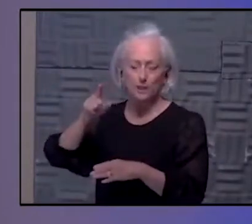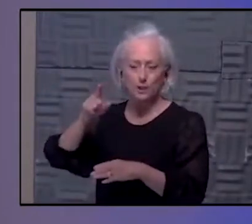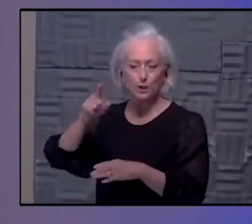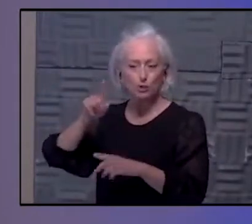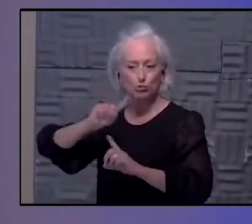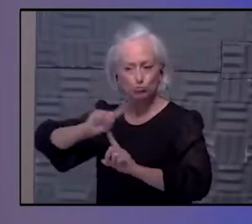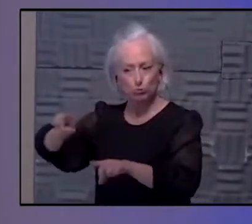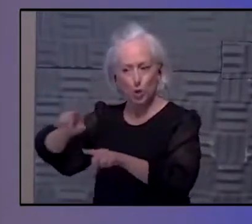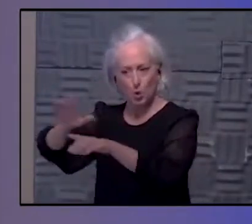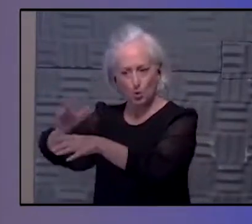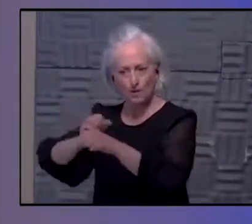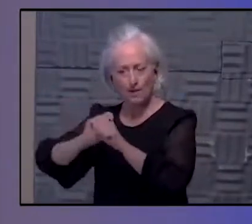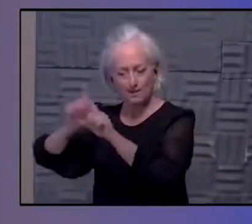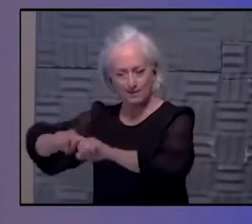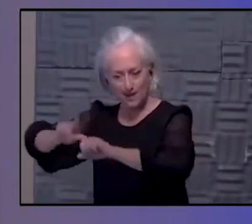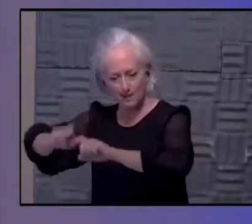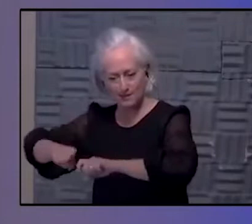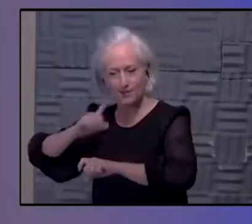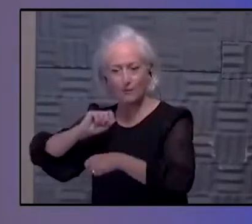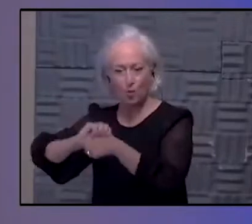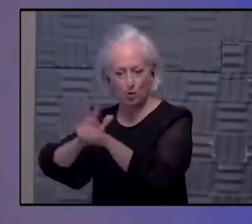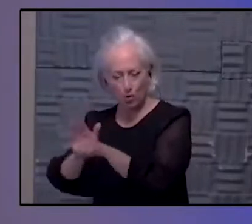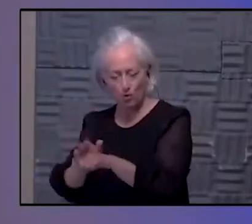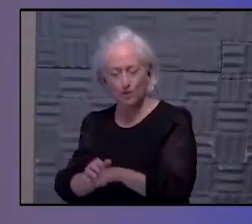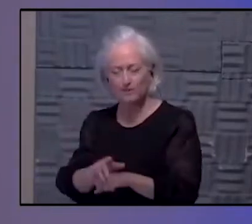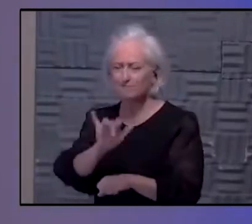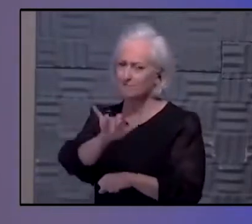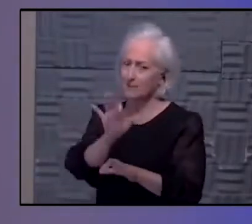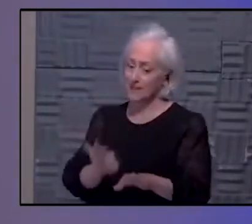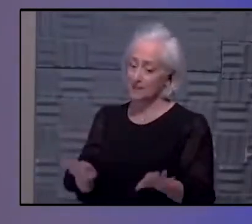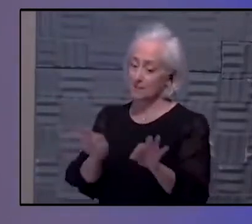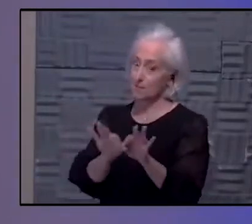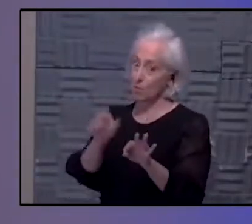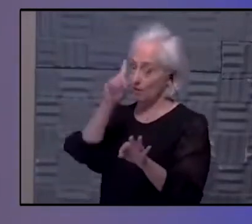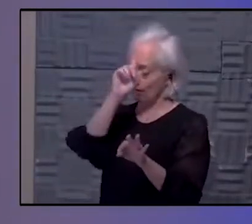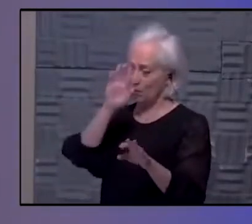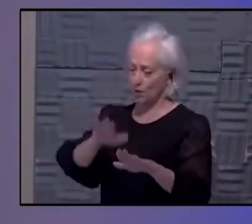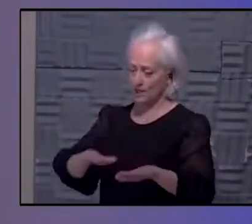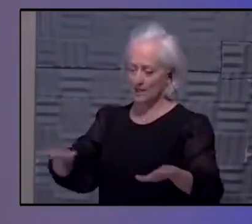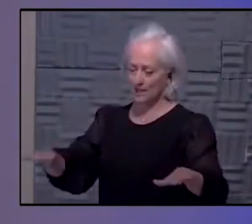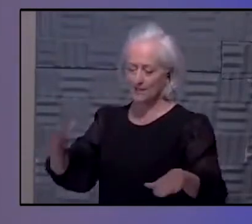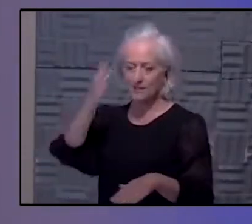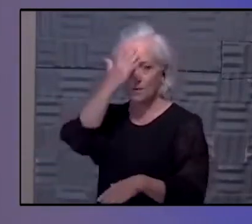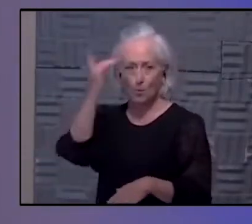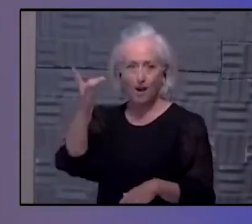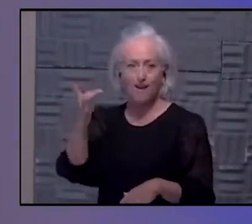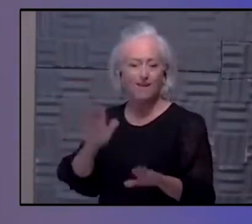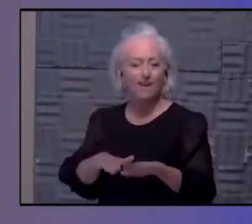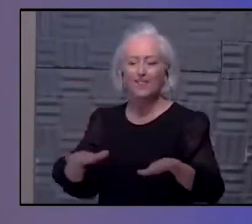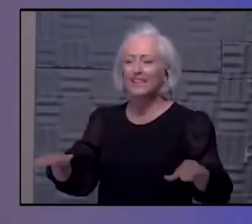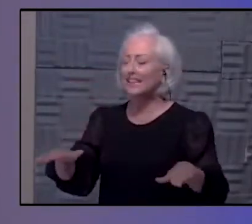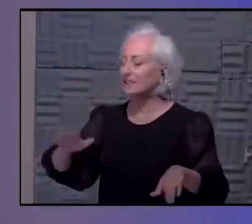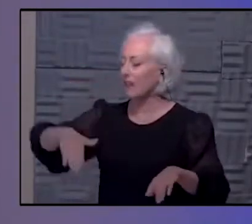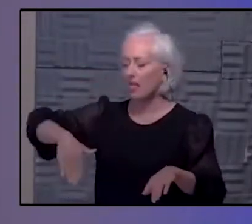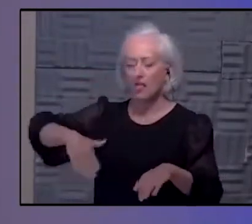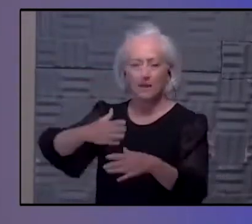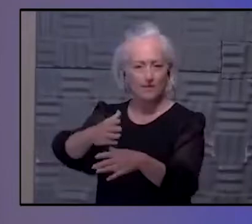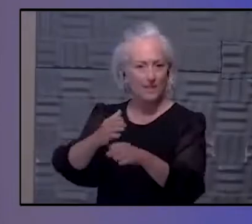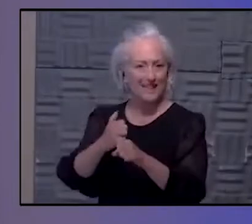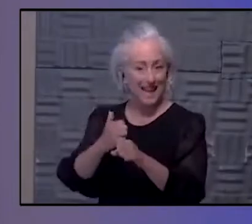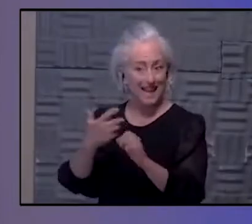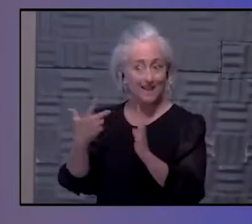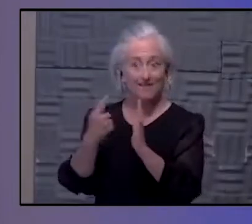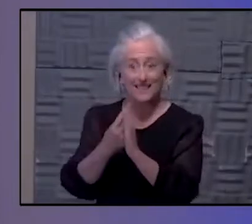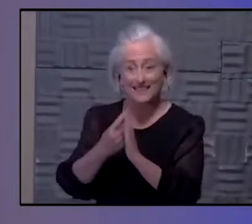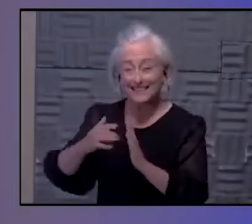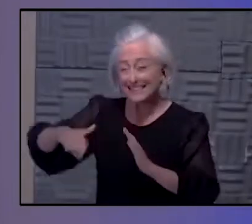hesitate to get tested. It's something really important, particularly with kids, because we actually know that they are not eligible to be vaccinated just yet,